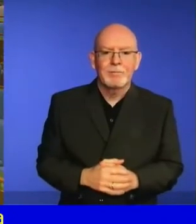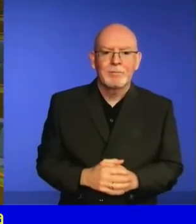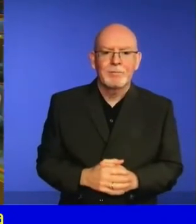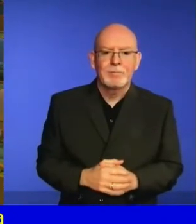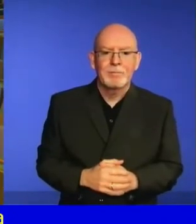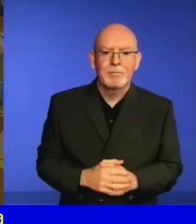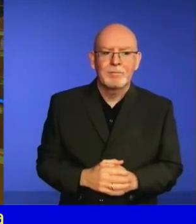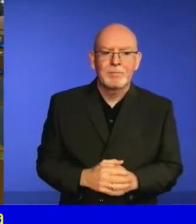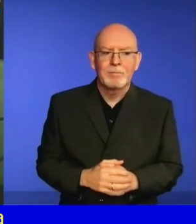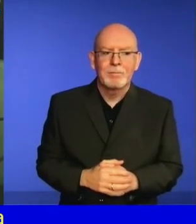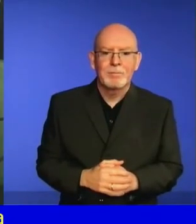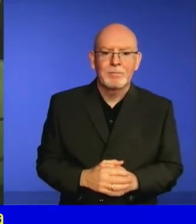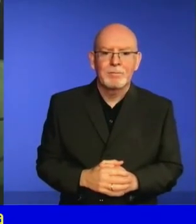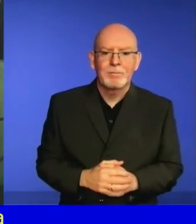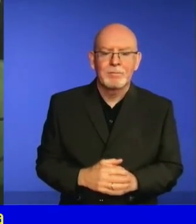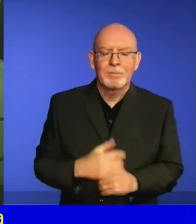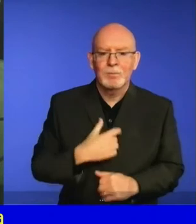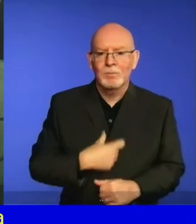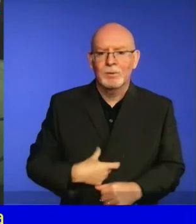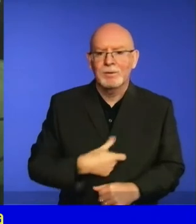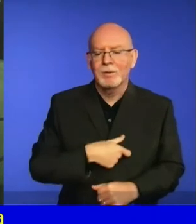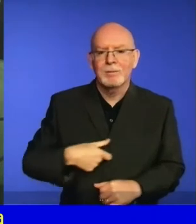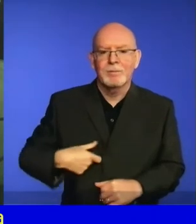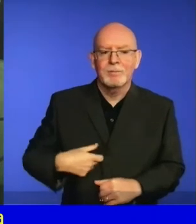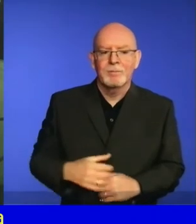Syria and the Arab Republic,